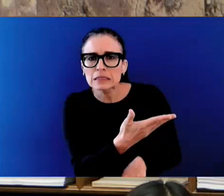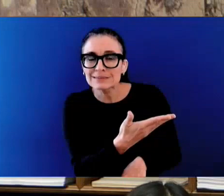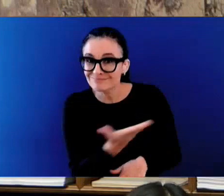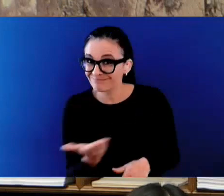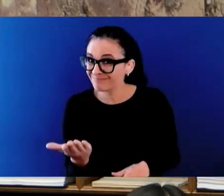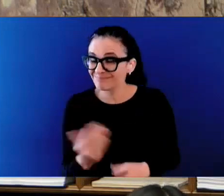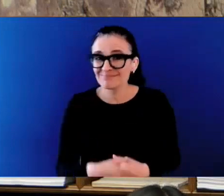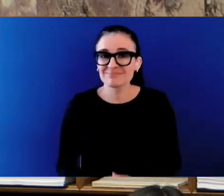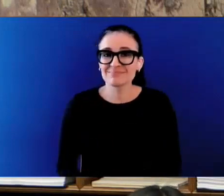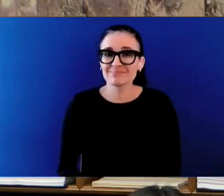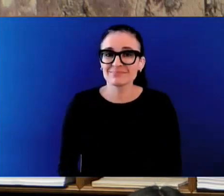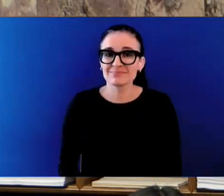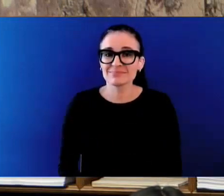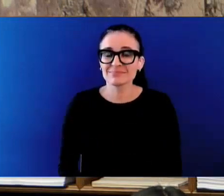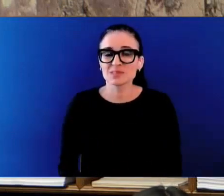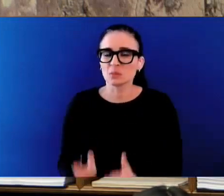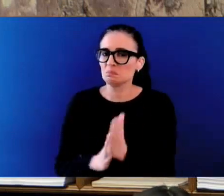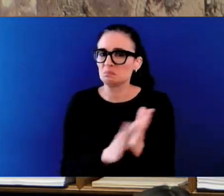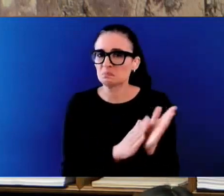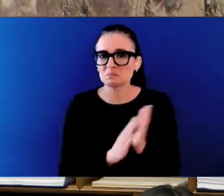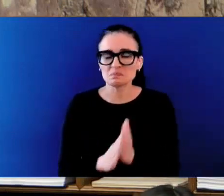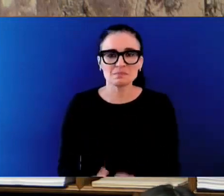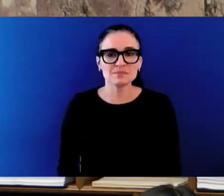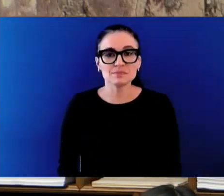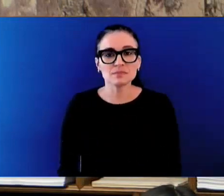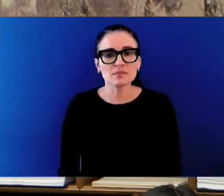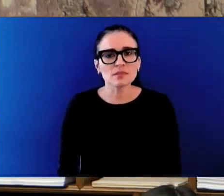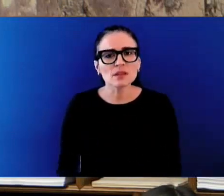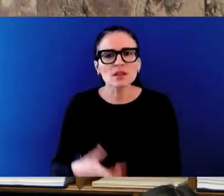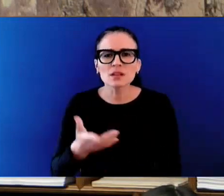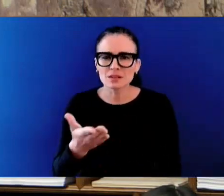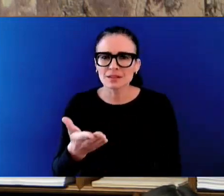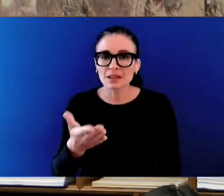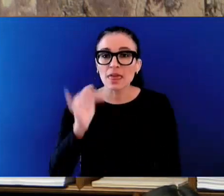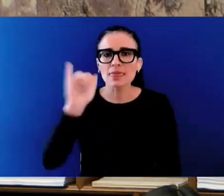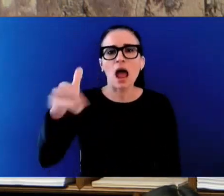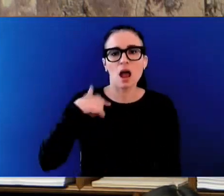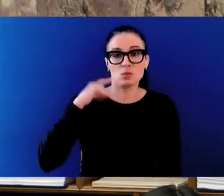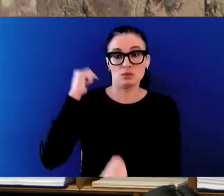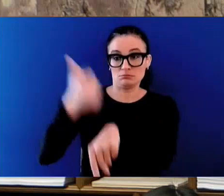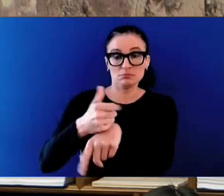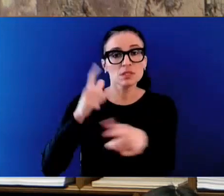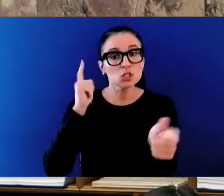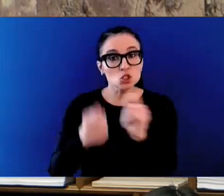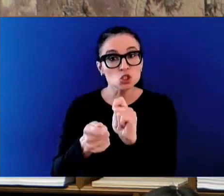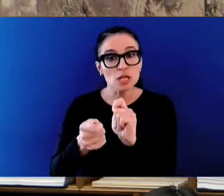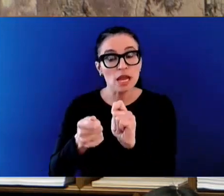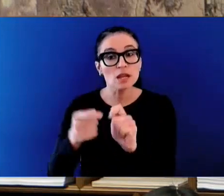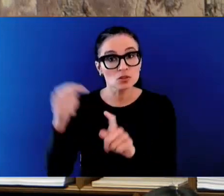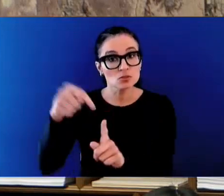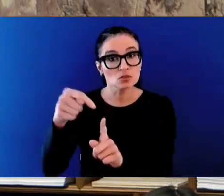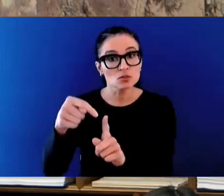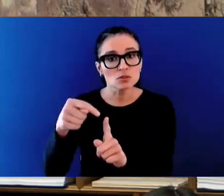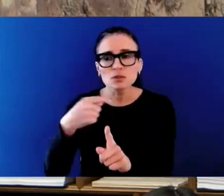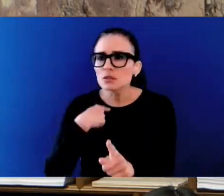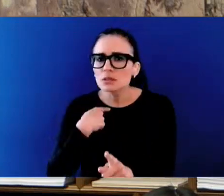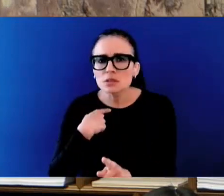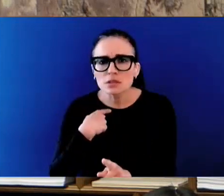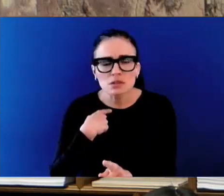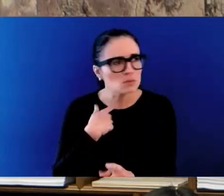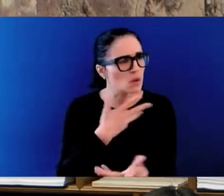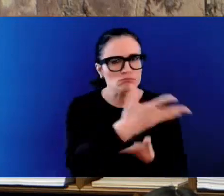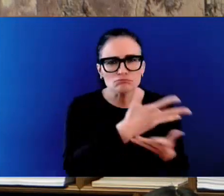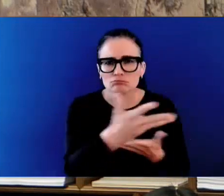And that's why when we brought in the changes that we did, we worked and consulted with police to ensure that we're both on the same page, Hon.